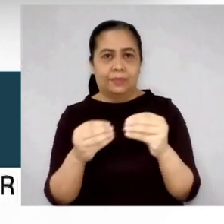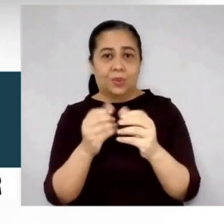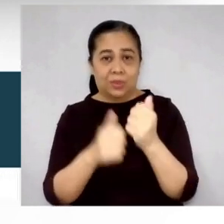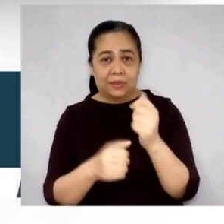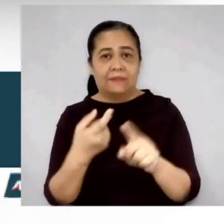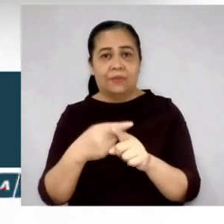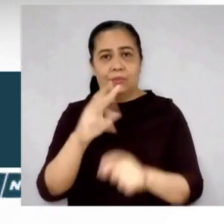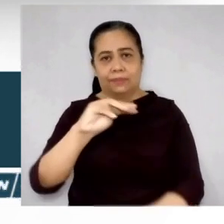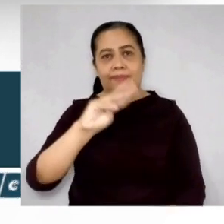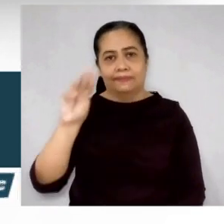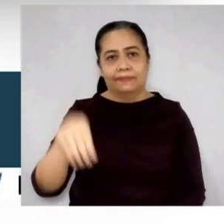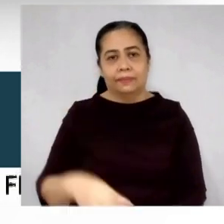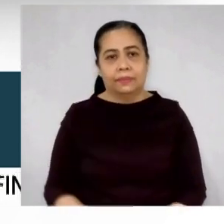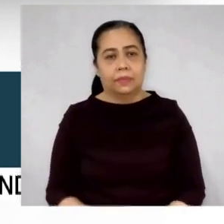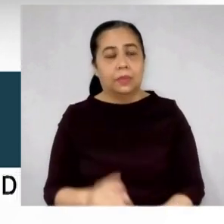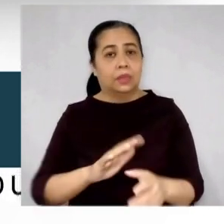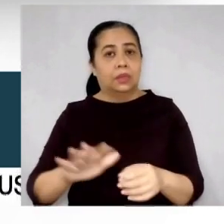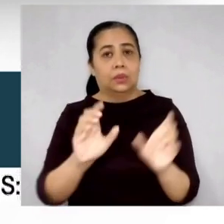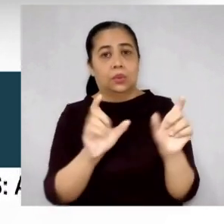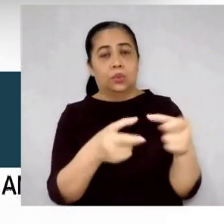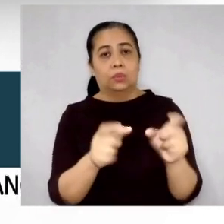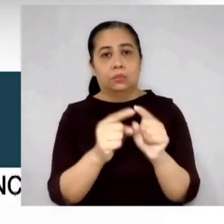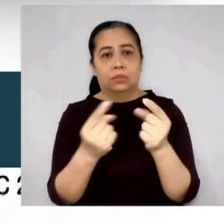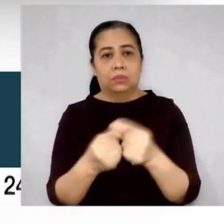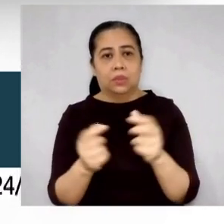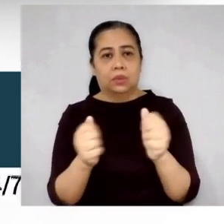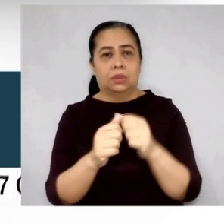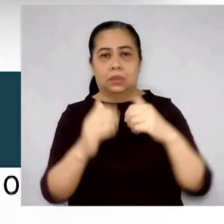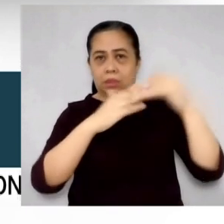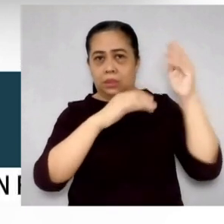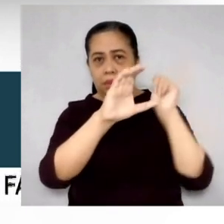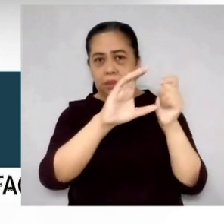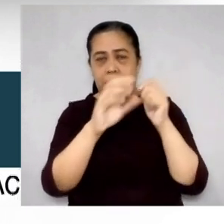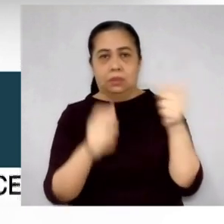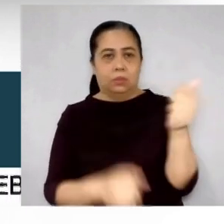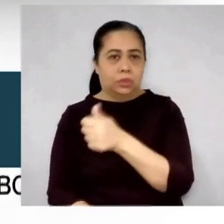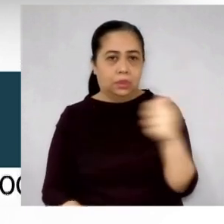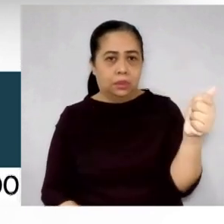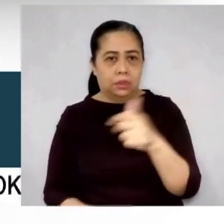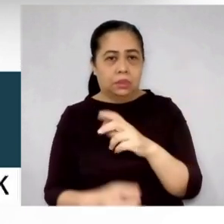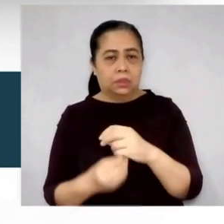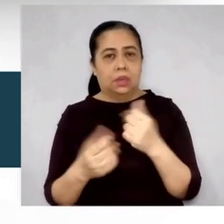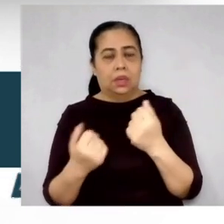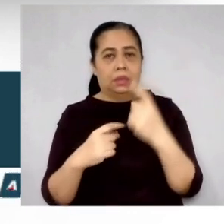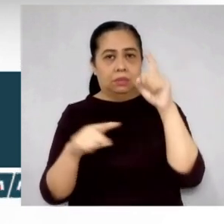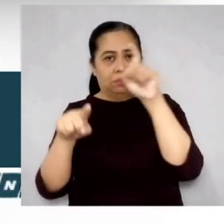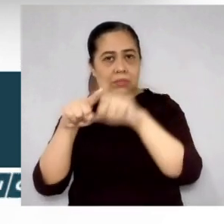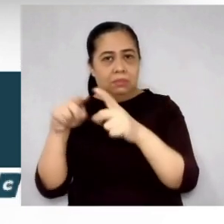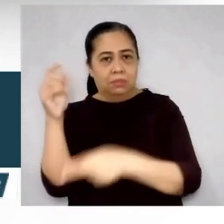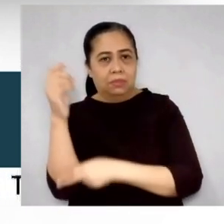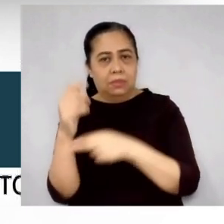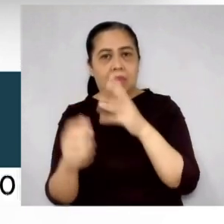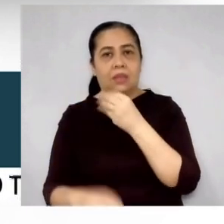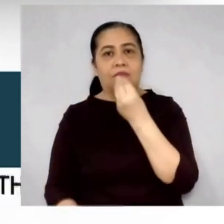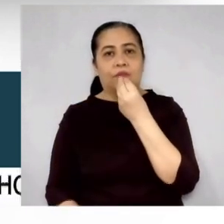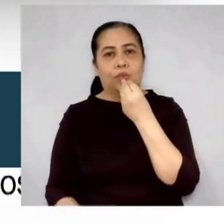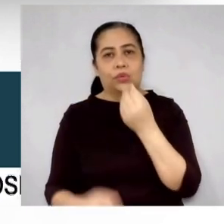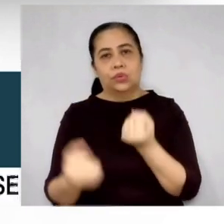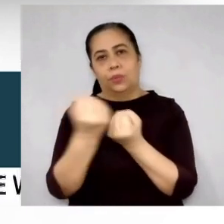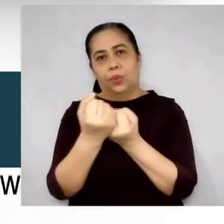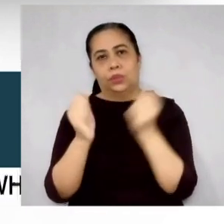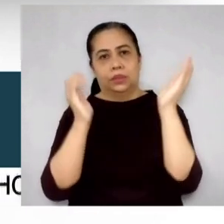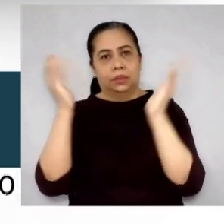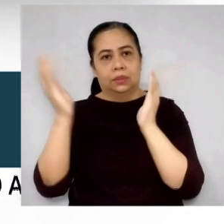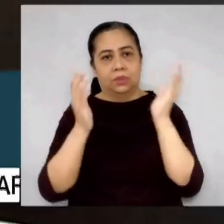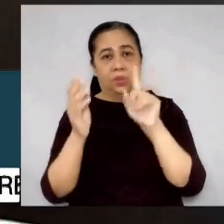Manila. Among the sector's worst hit were construction, transport and accommodation, and food support services. What's